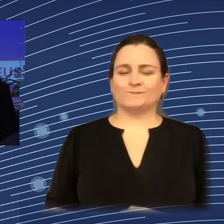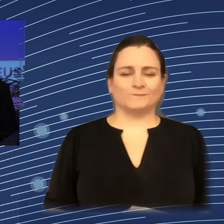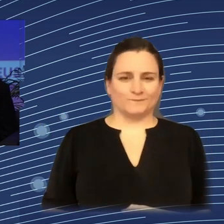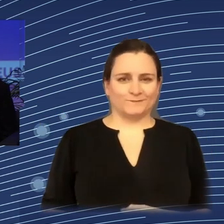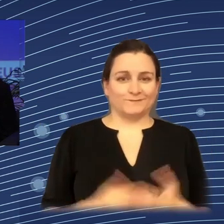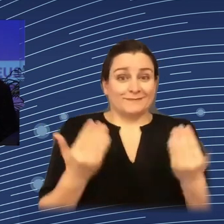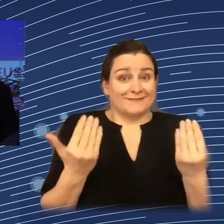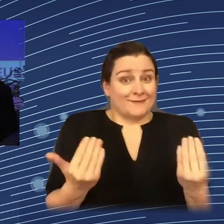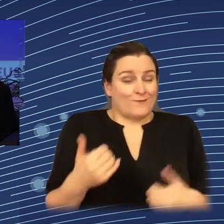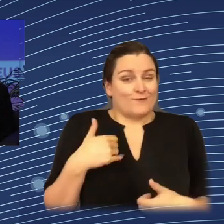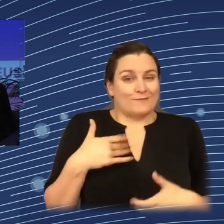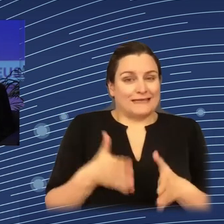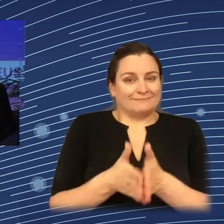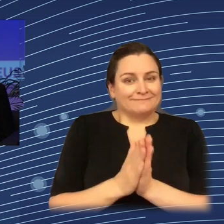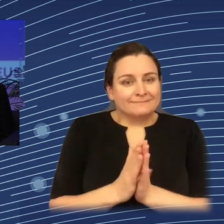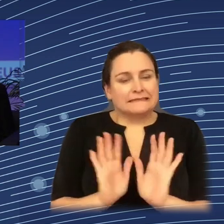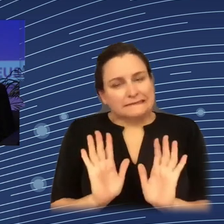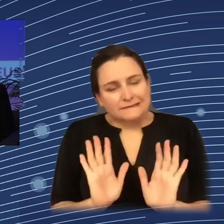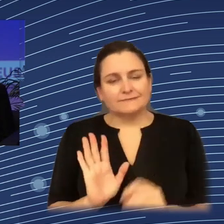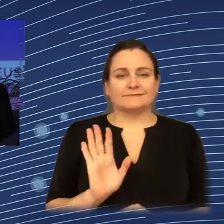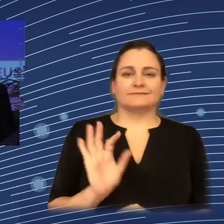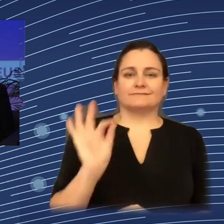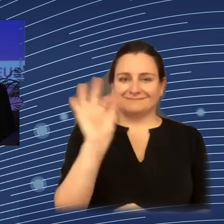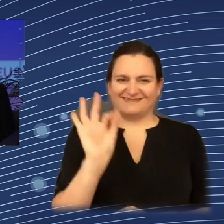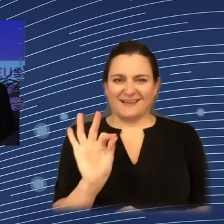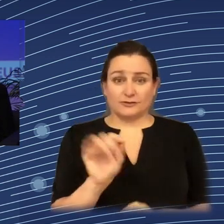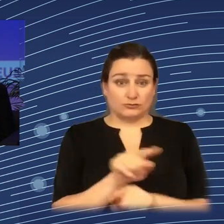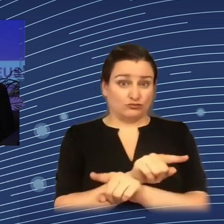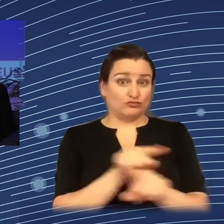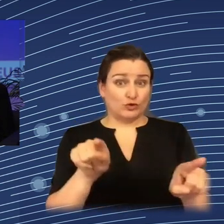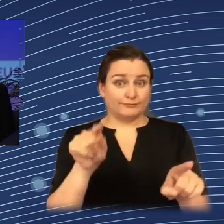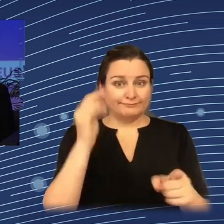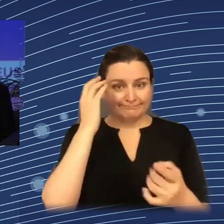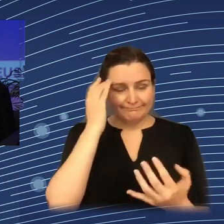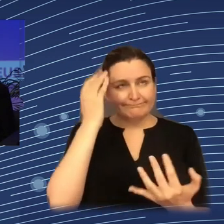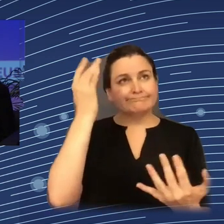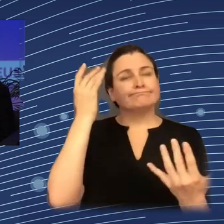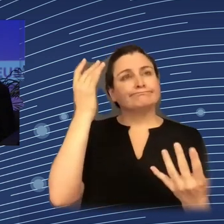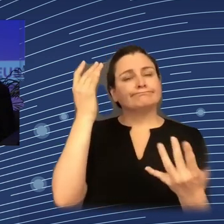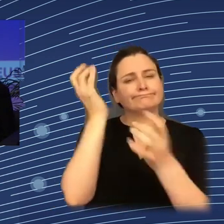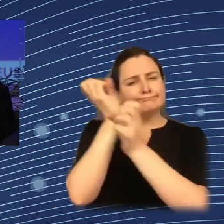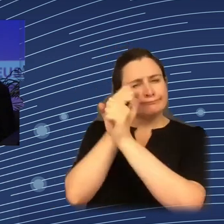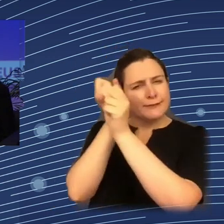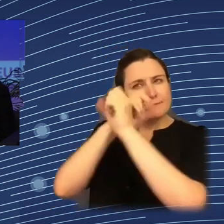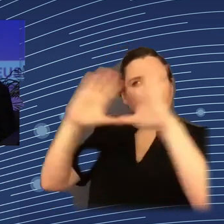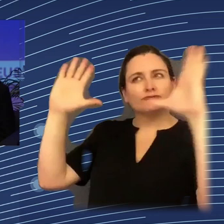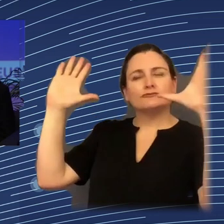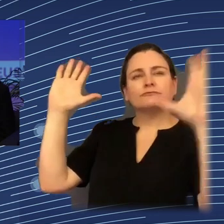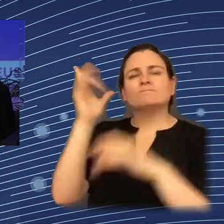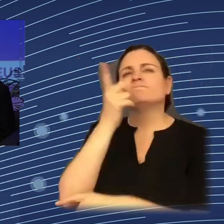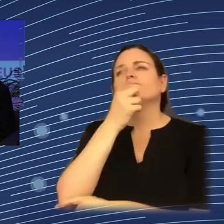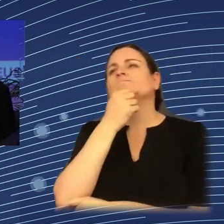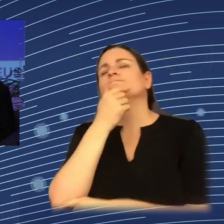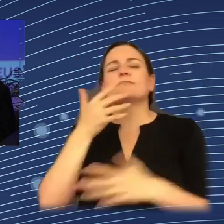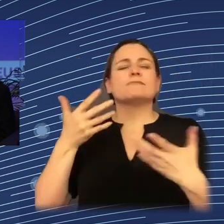minute, trying to imagine, imagine a future situation. So imagine a